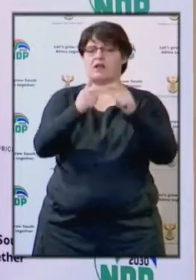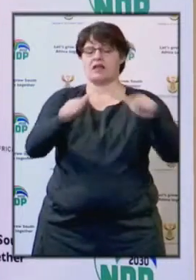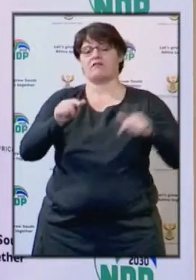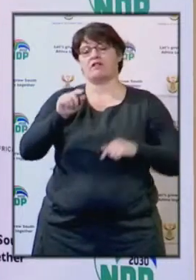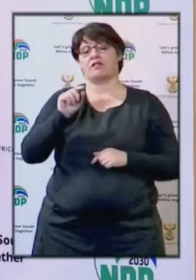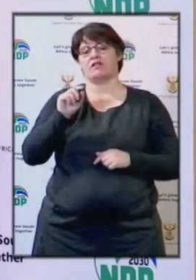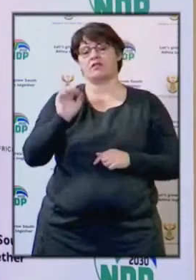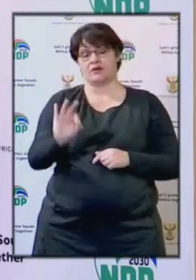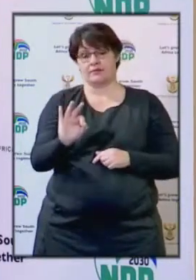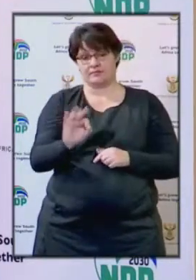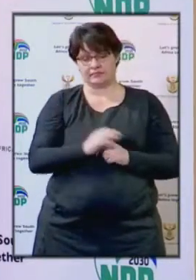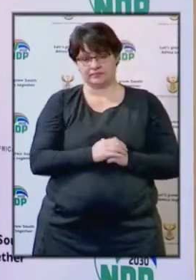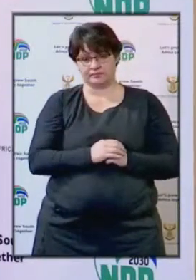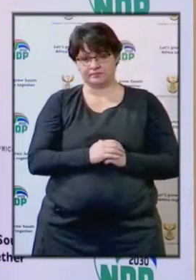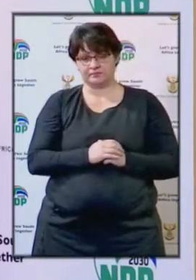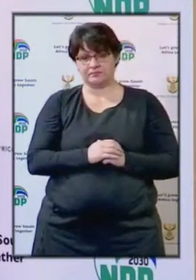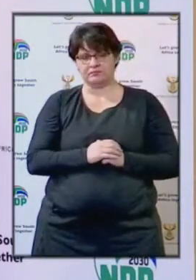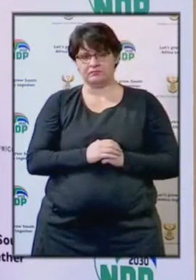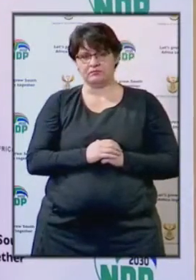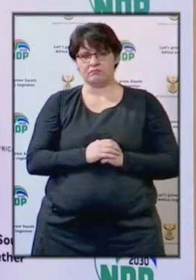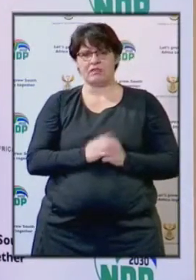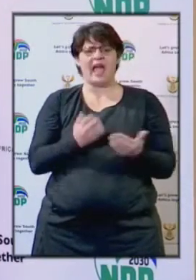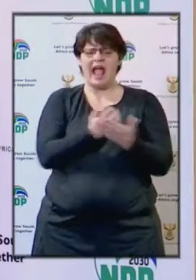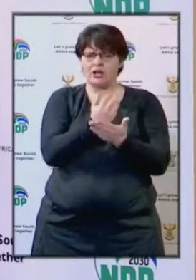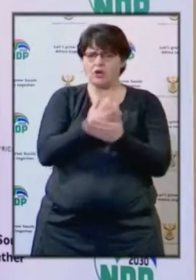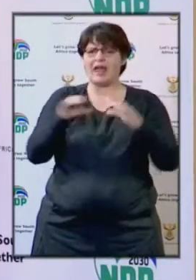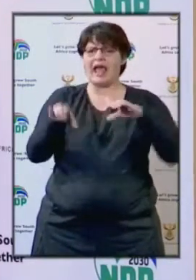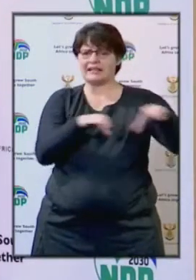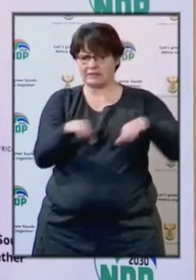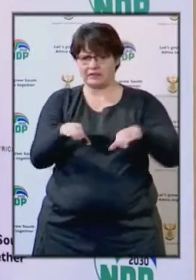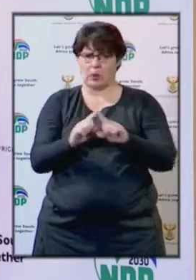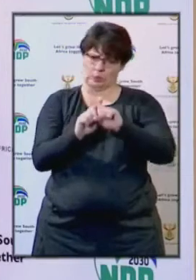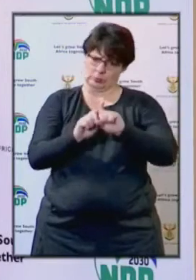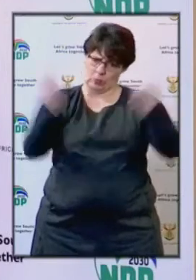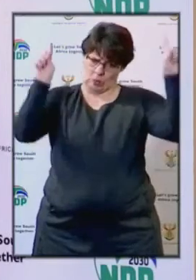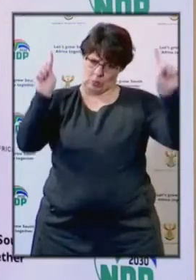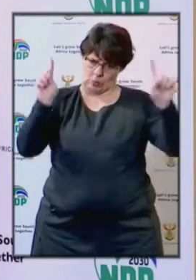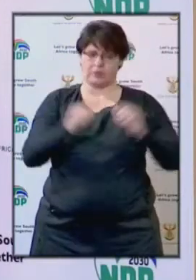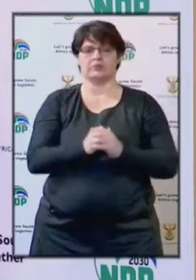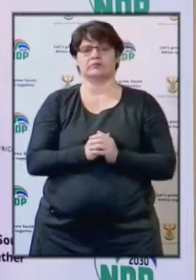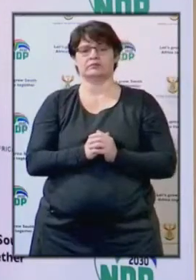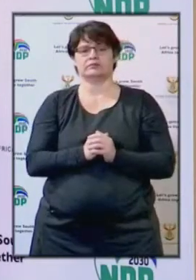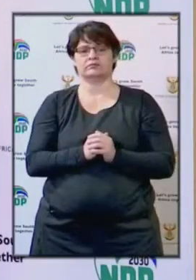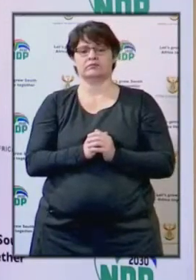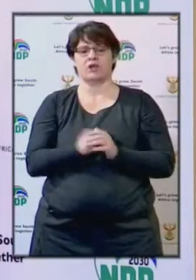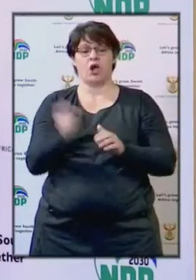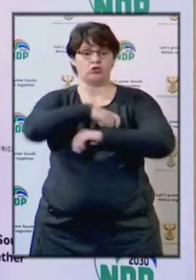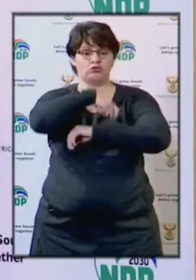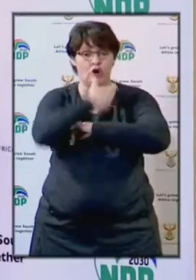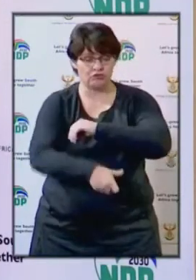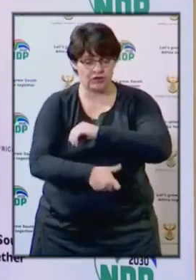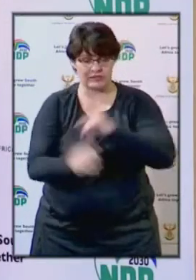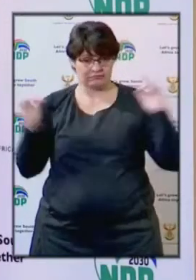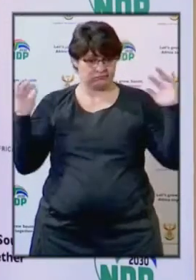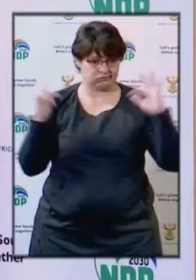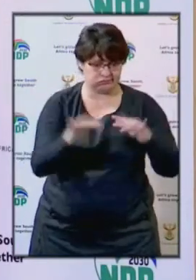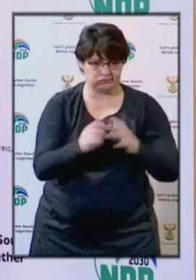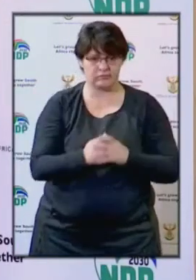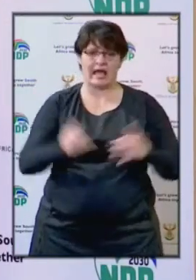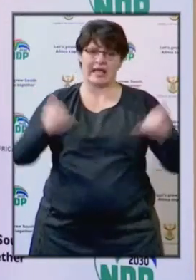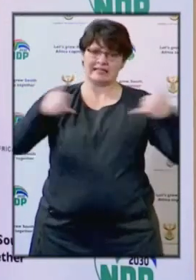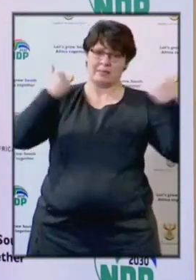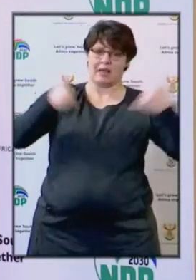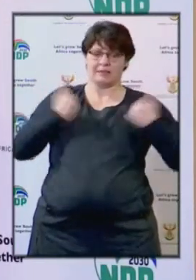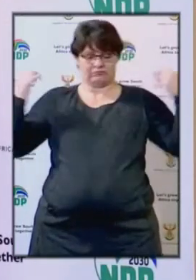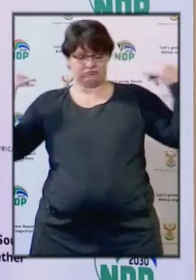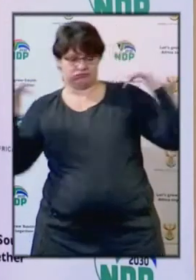3. The following economic activities remain prohibited. Conferencing events and entertainment